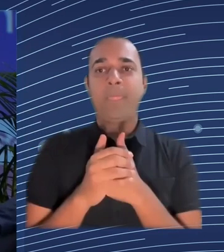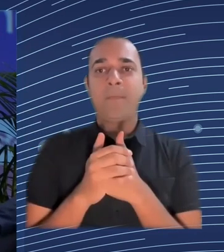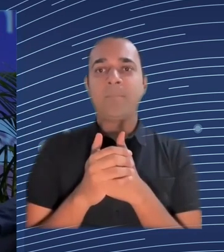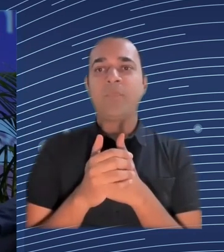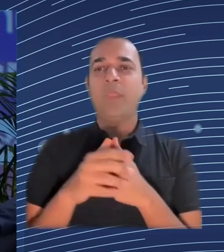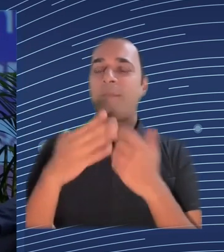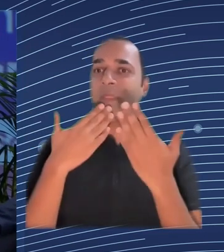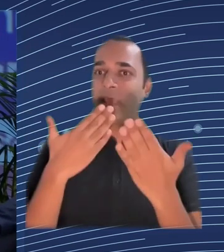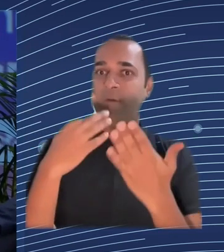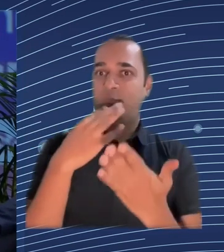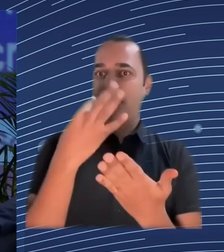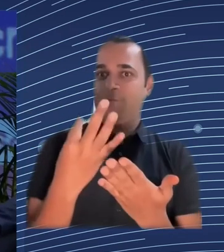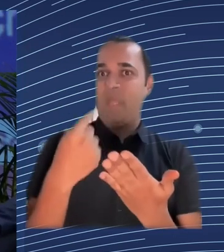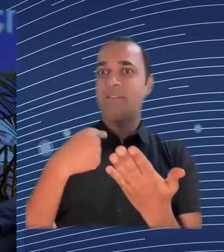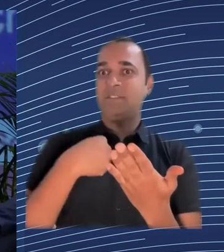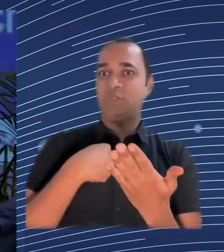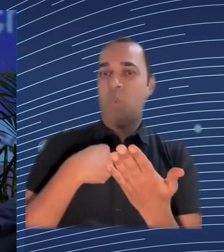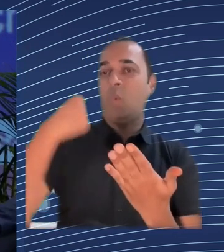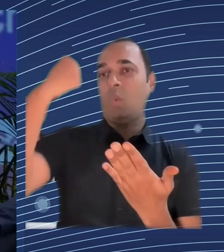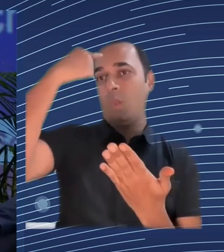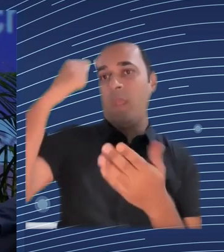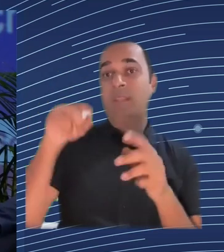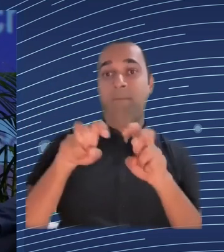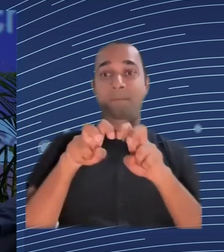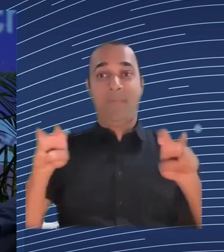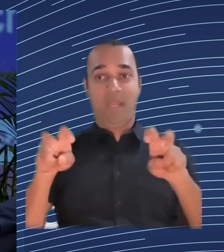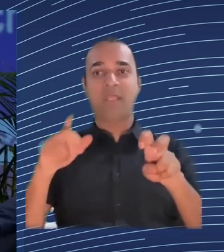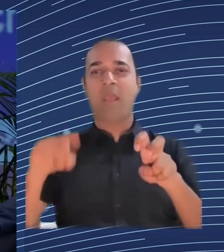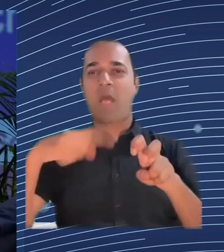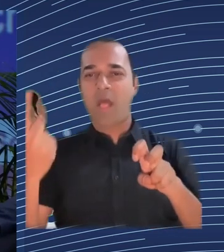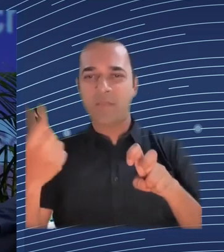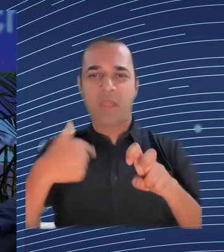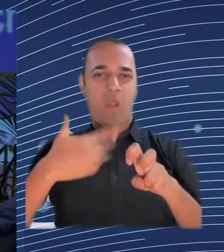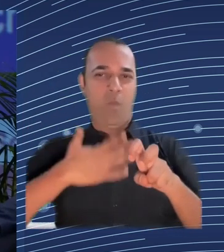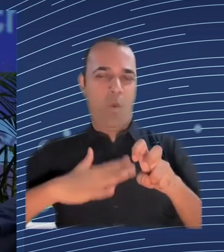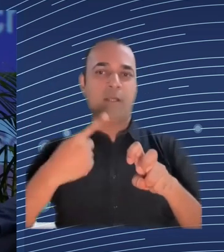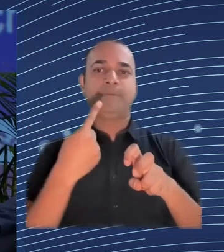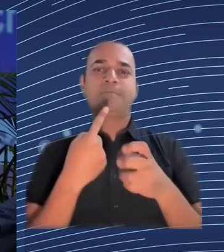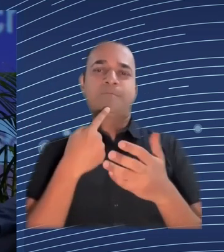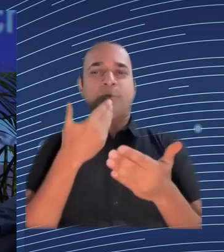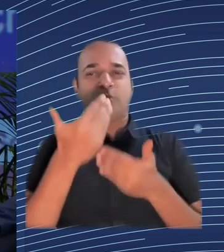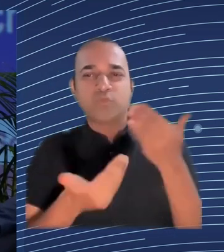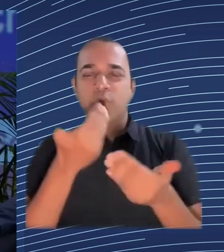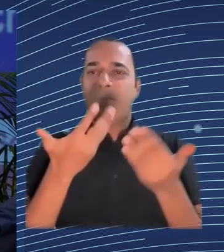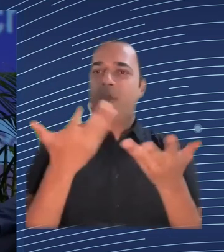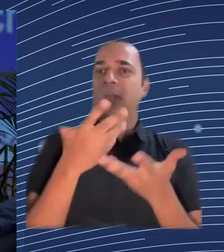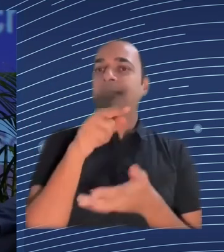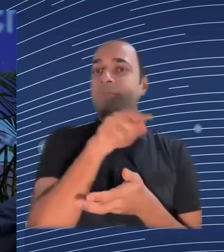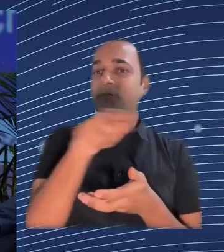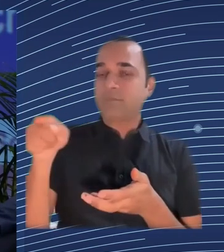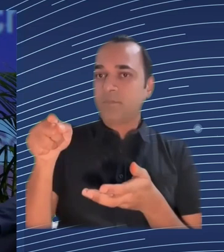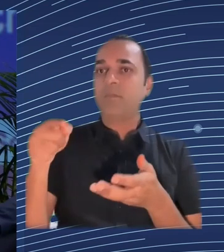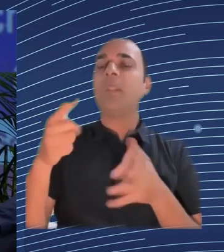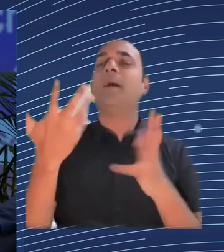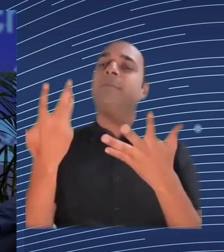where we've arrived to October 2008 was a very interesting period in time it was